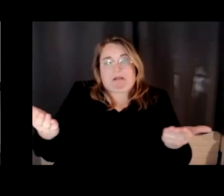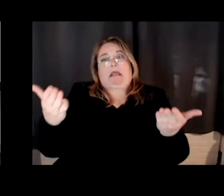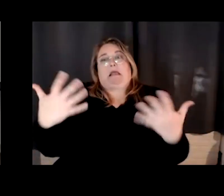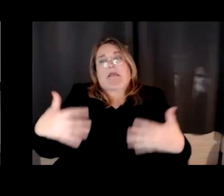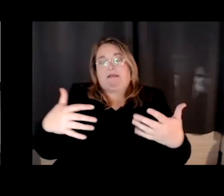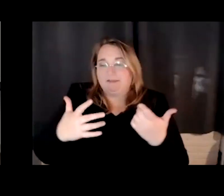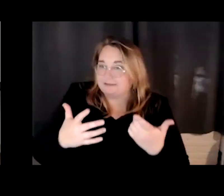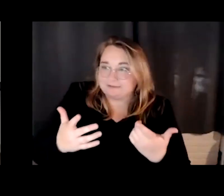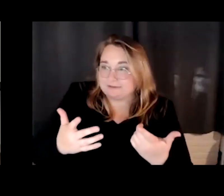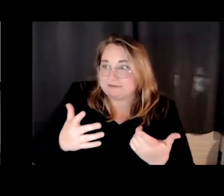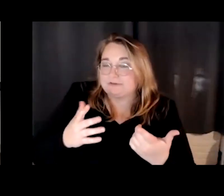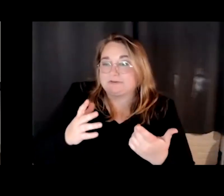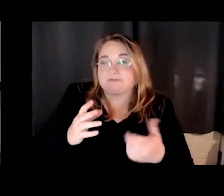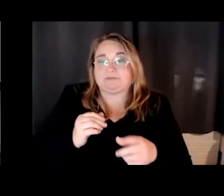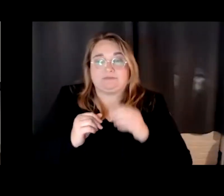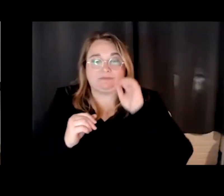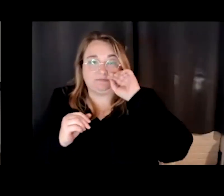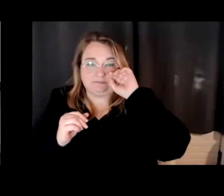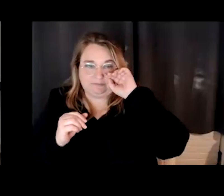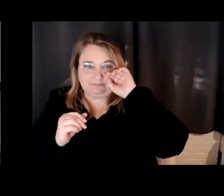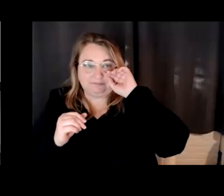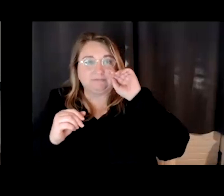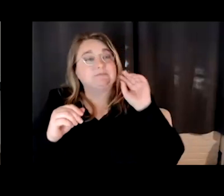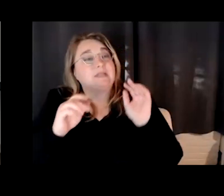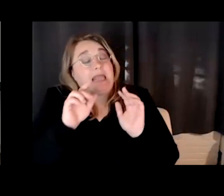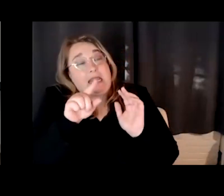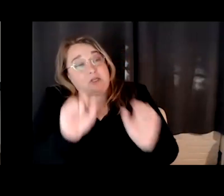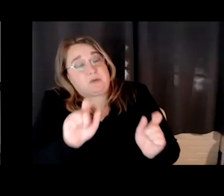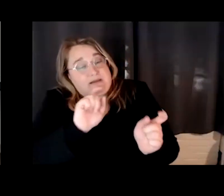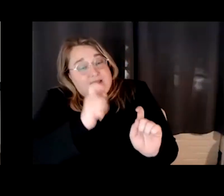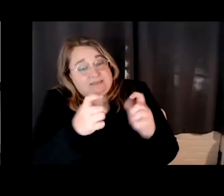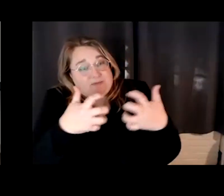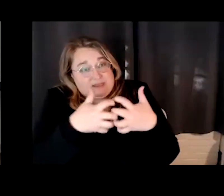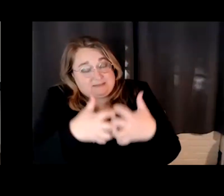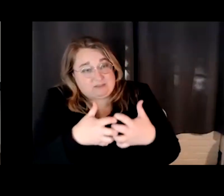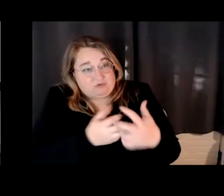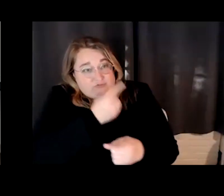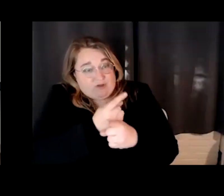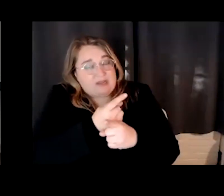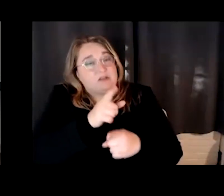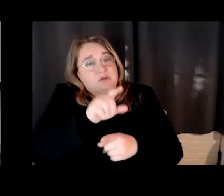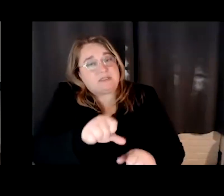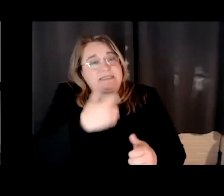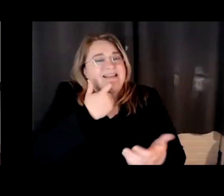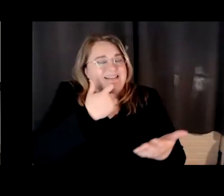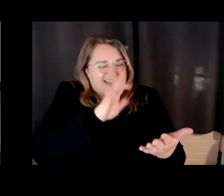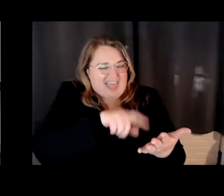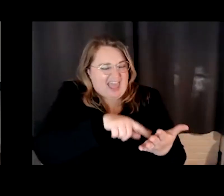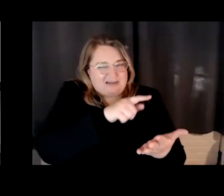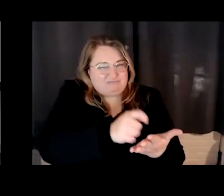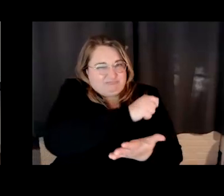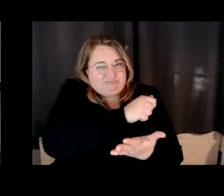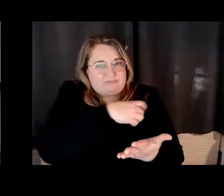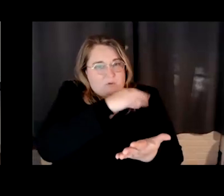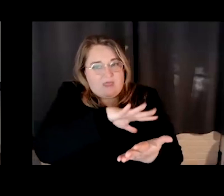Yeah. Yeah. And that, I mean, that's, I mean, you can customize it, right? You, you were able to say, well, I don't really like this, or I need to supplement a little bit. couldn't